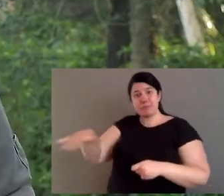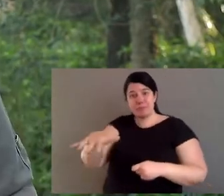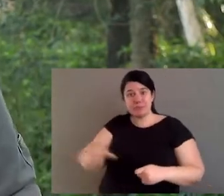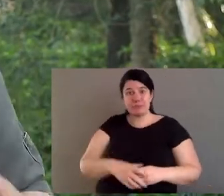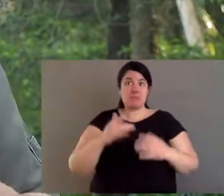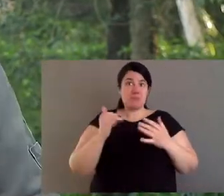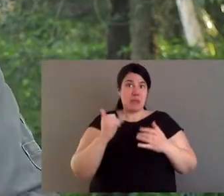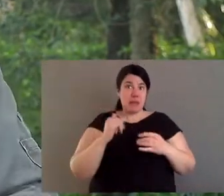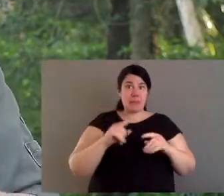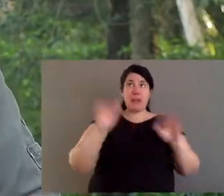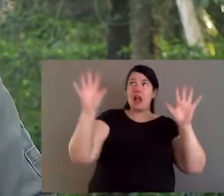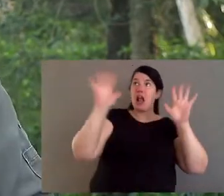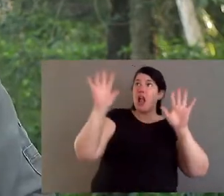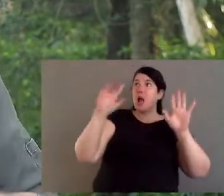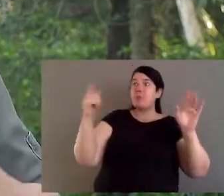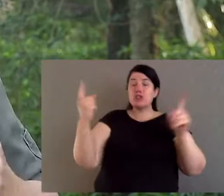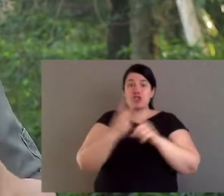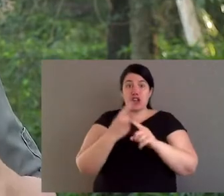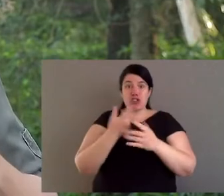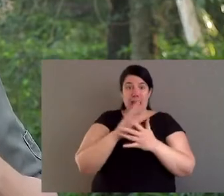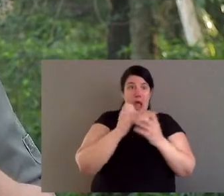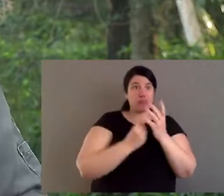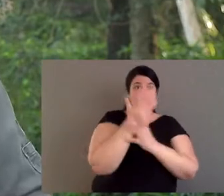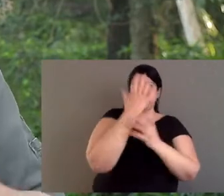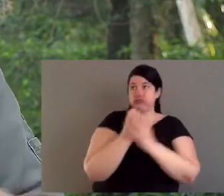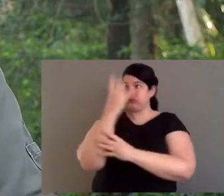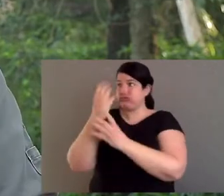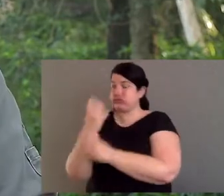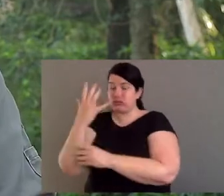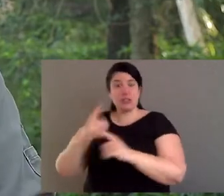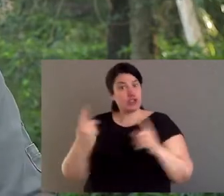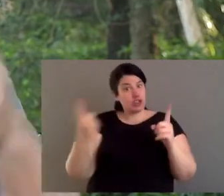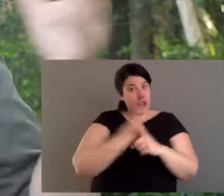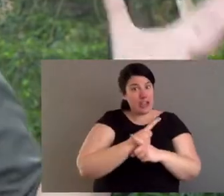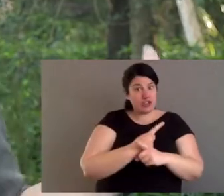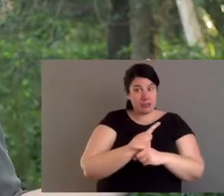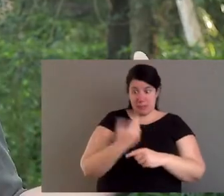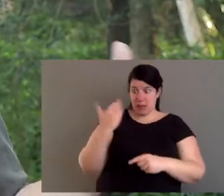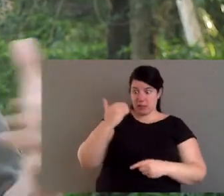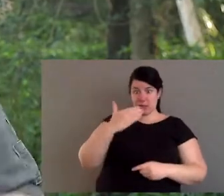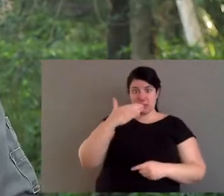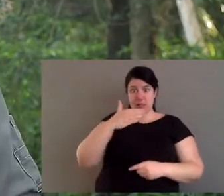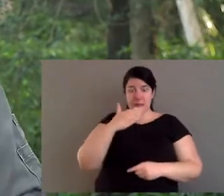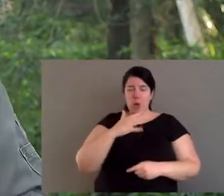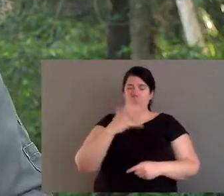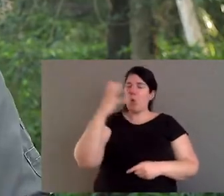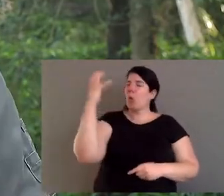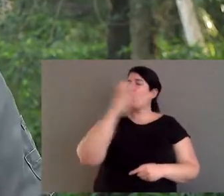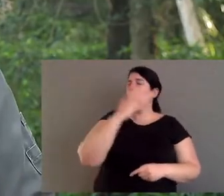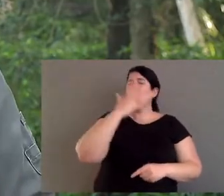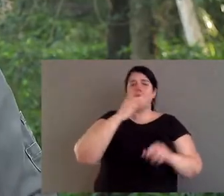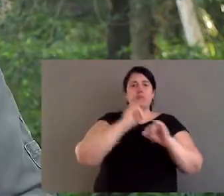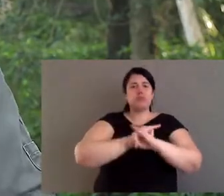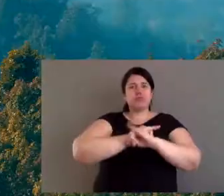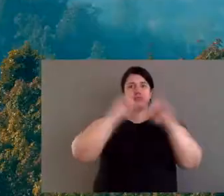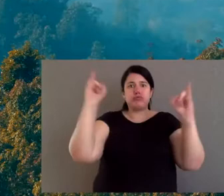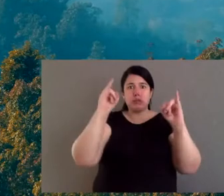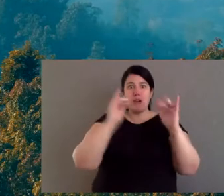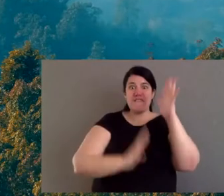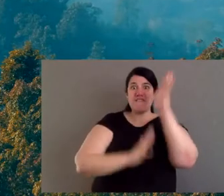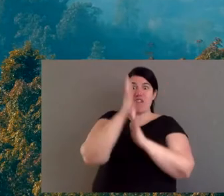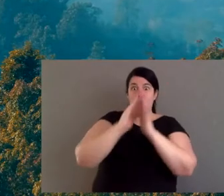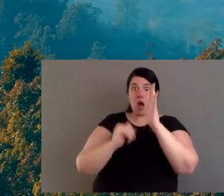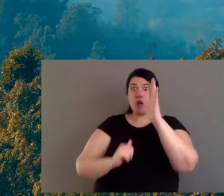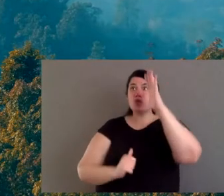inhabit, to nowadays where maybe the management's different, maybe the climate's changing, but the recent fires that we just